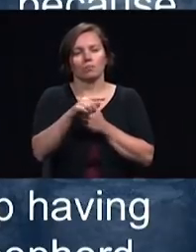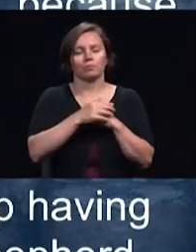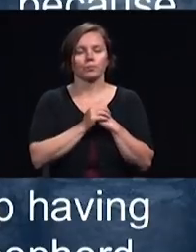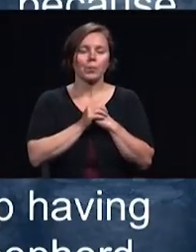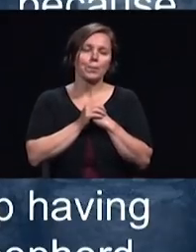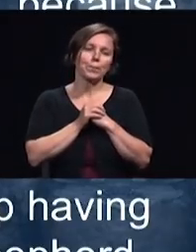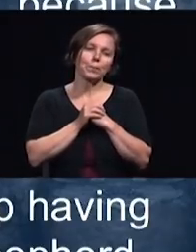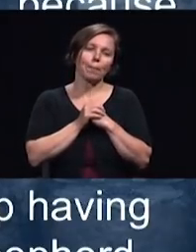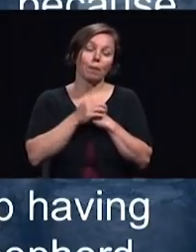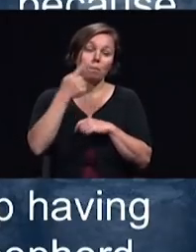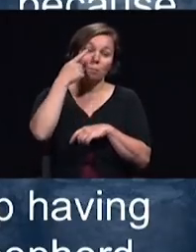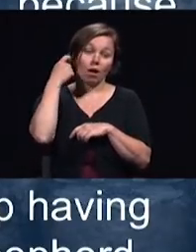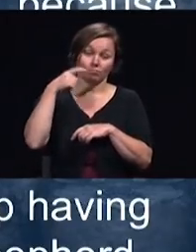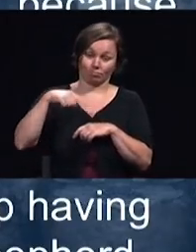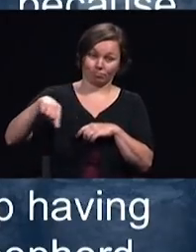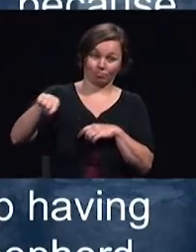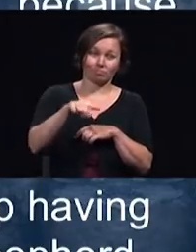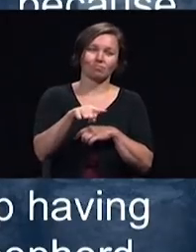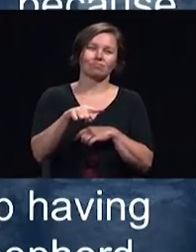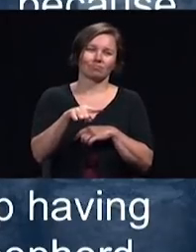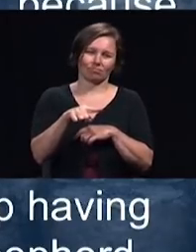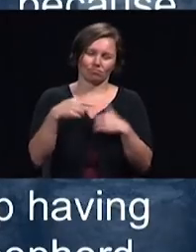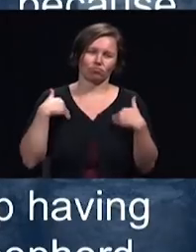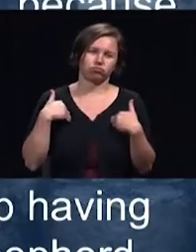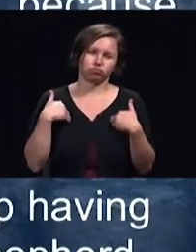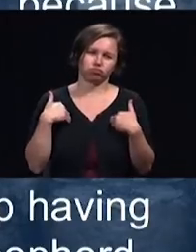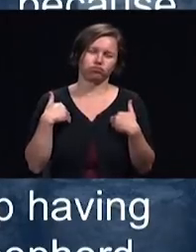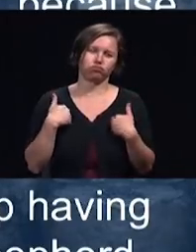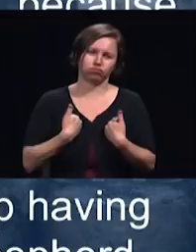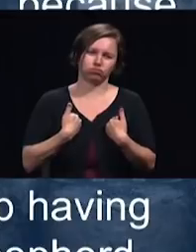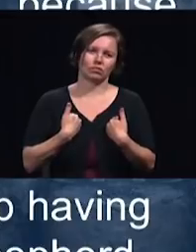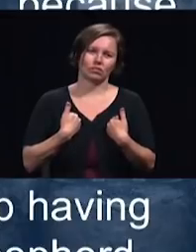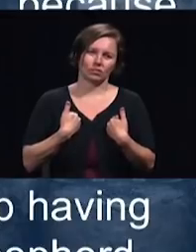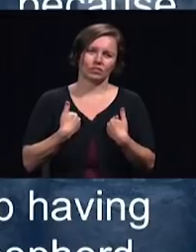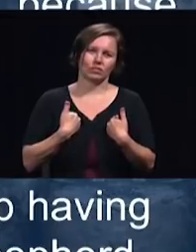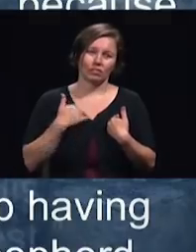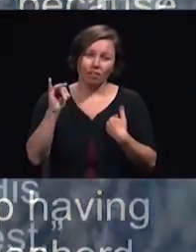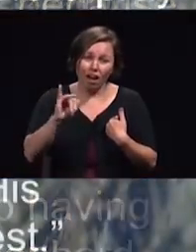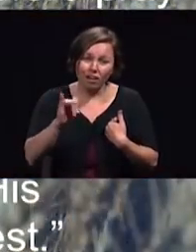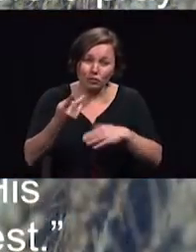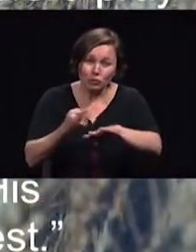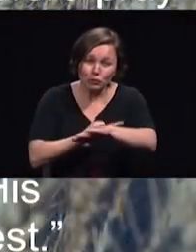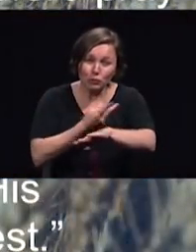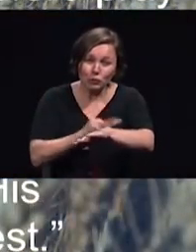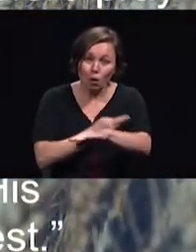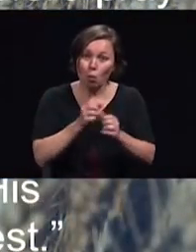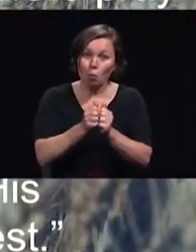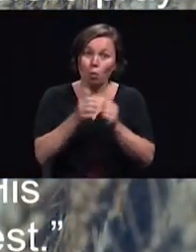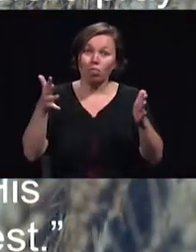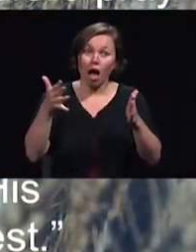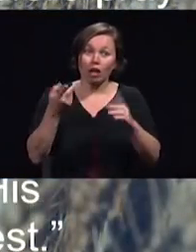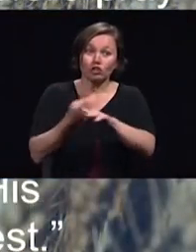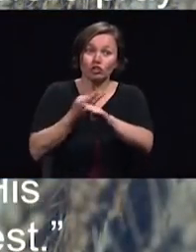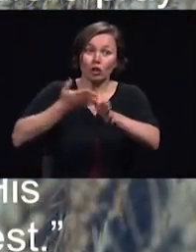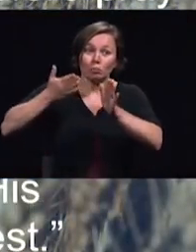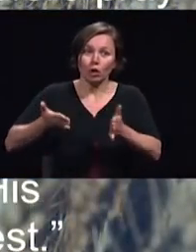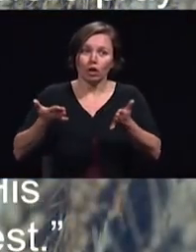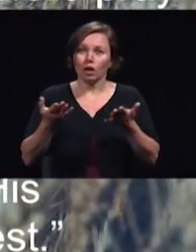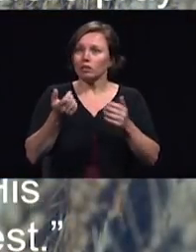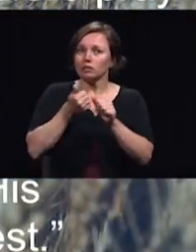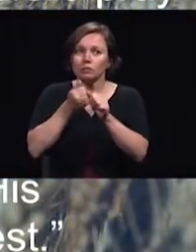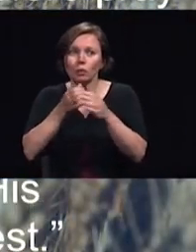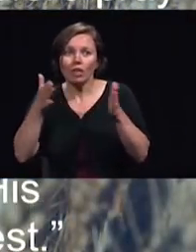because they were weary and scattered like sheep having no shepherd. Then he said to his disciples, the harvest truly is